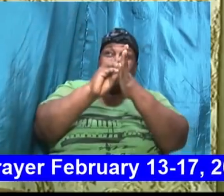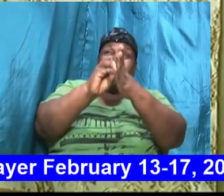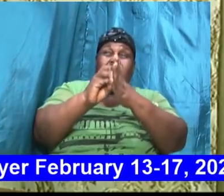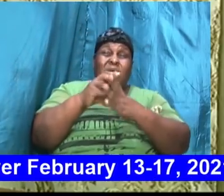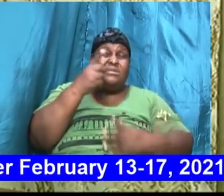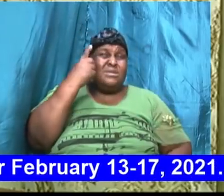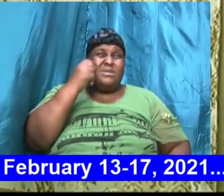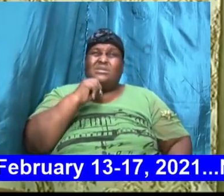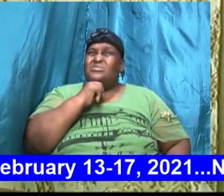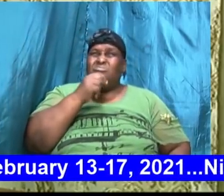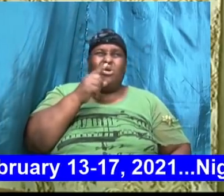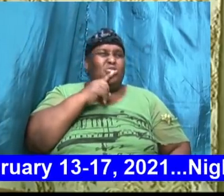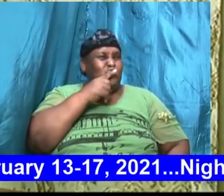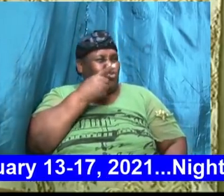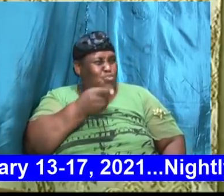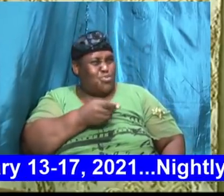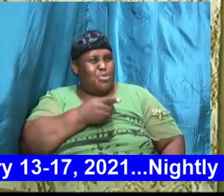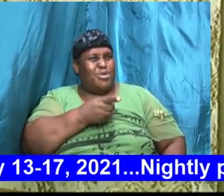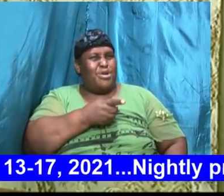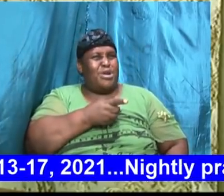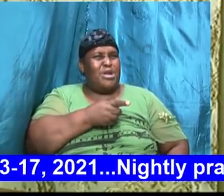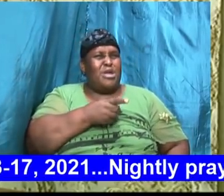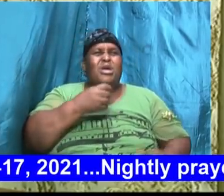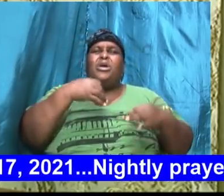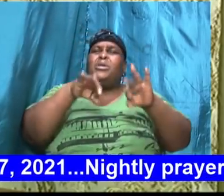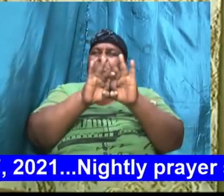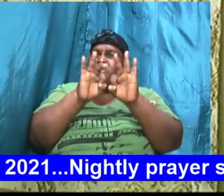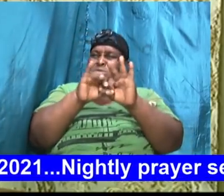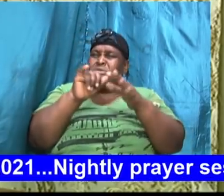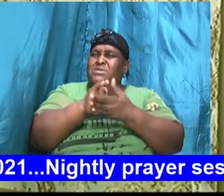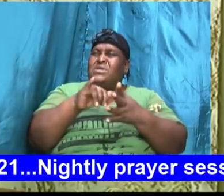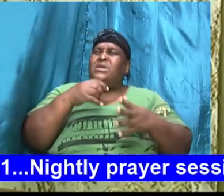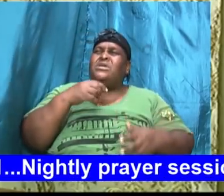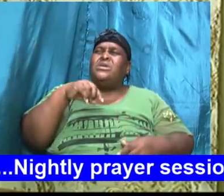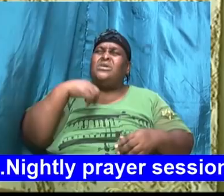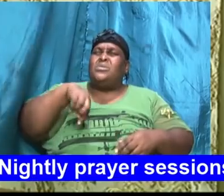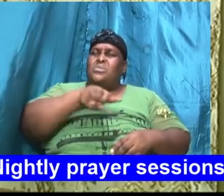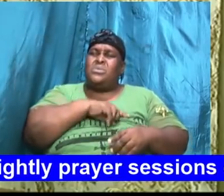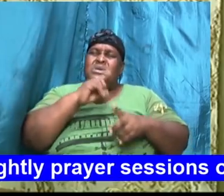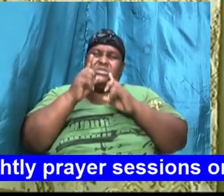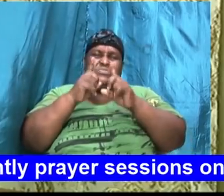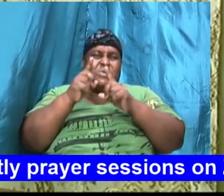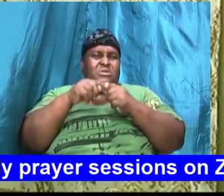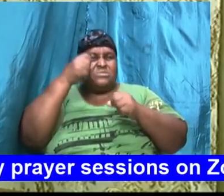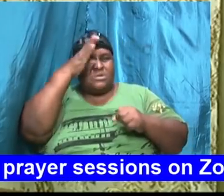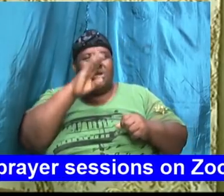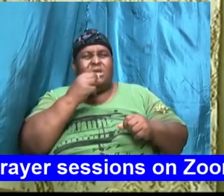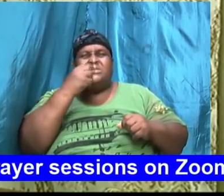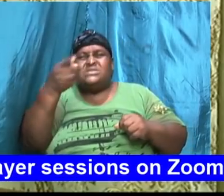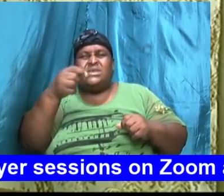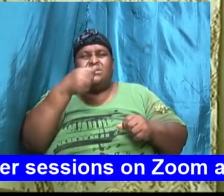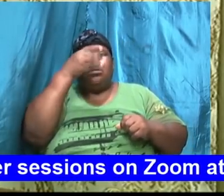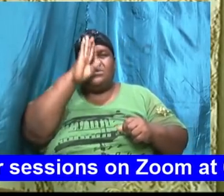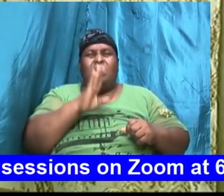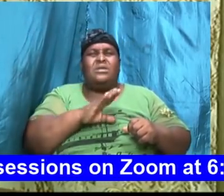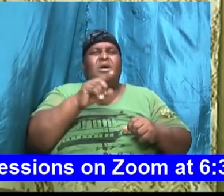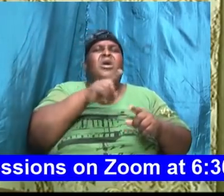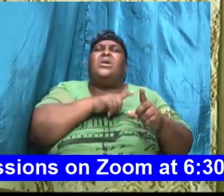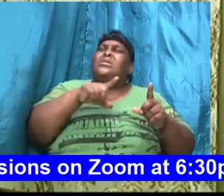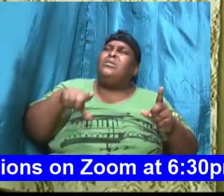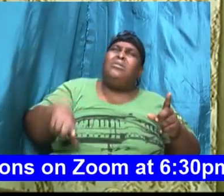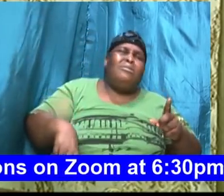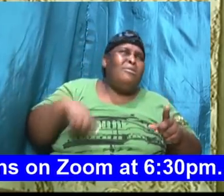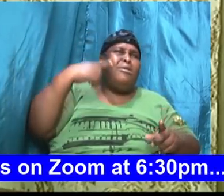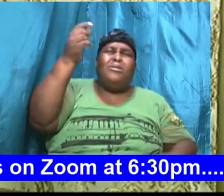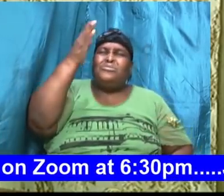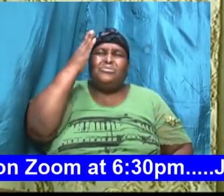it's important then that we talk to God it's important then that we say to God Lord you know you